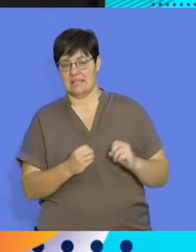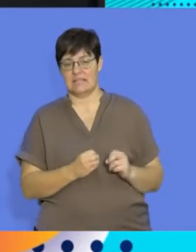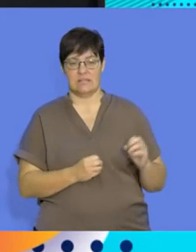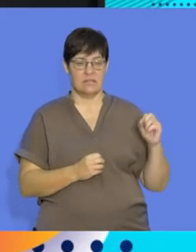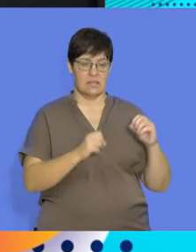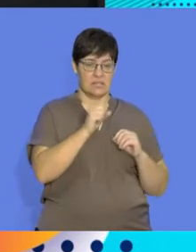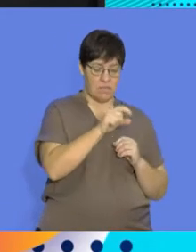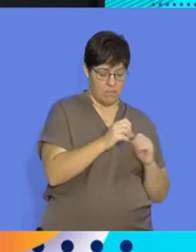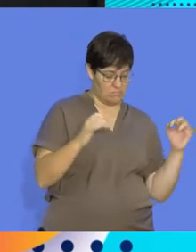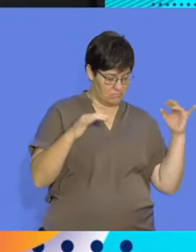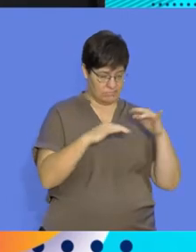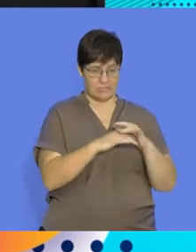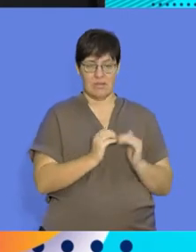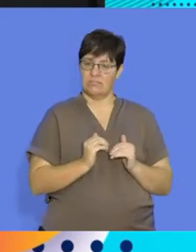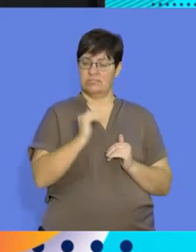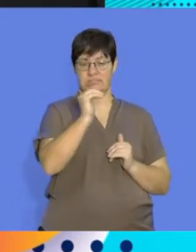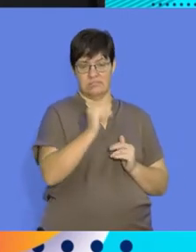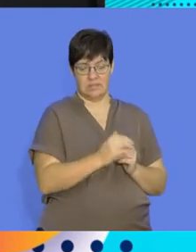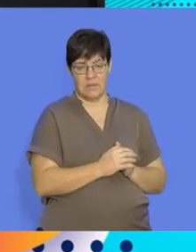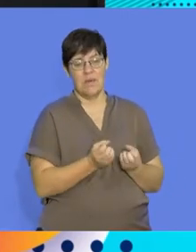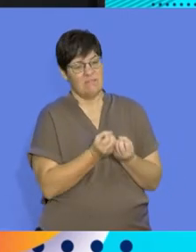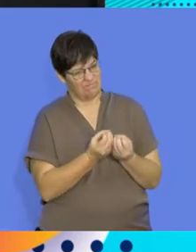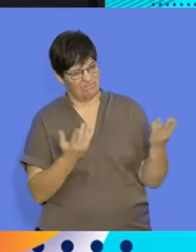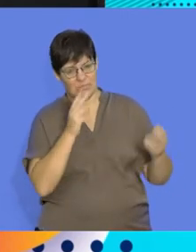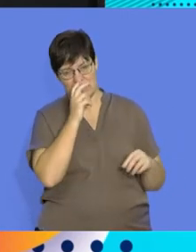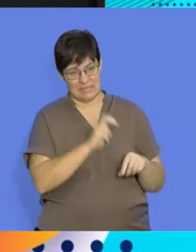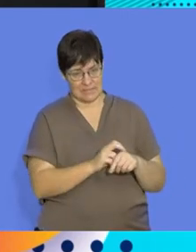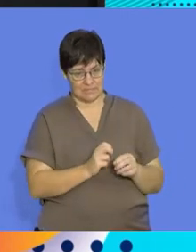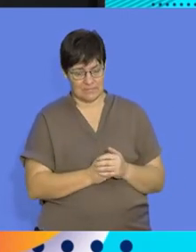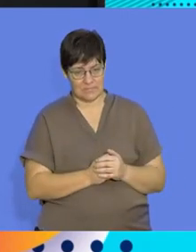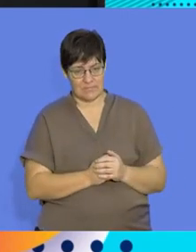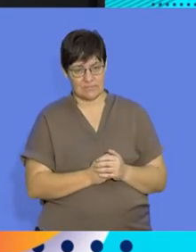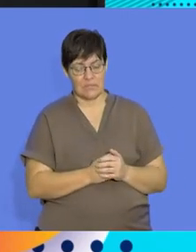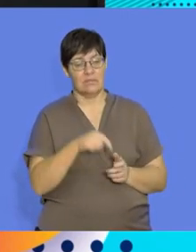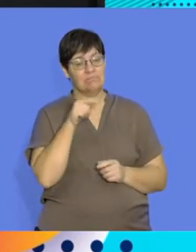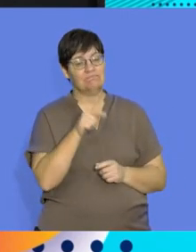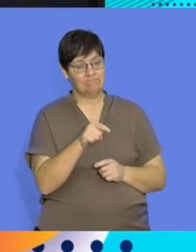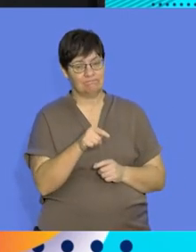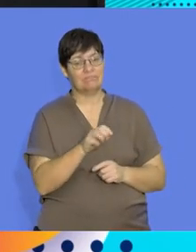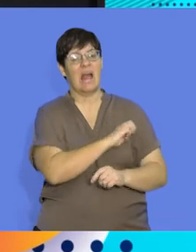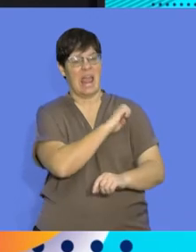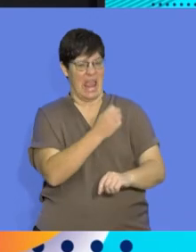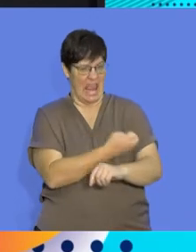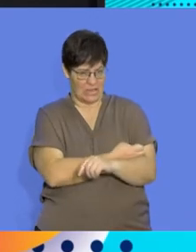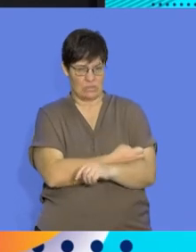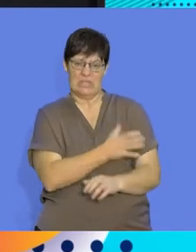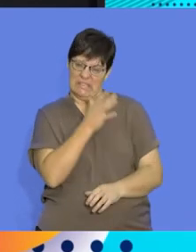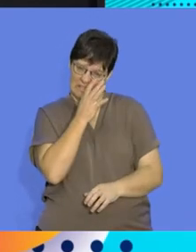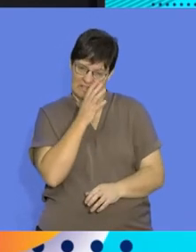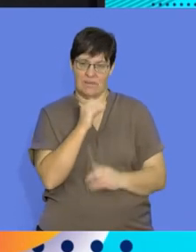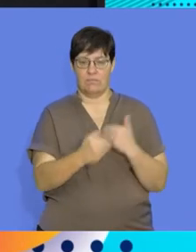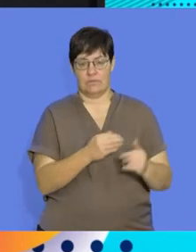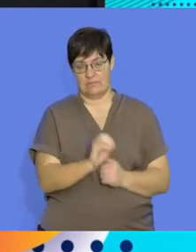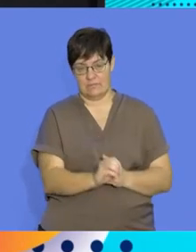fertilisation occurring needs to be enhanced by producing a large number of eggs and sperms. So this is quite an energy intensive process.